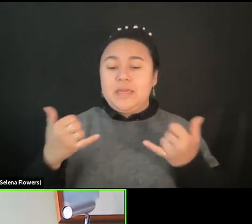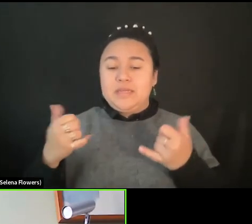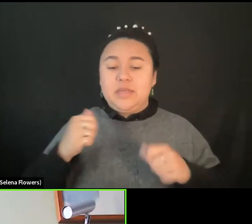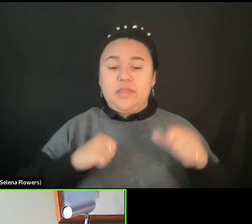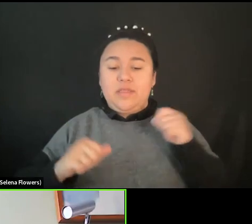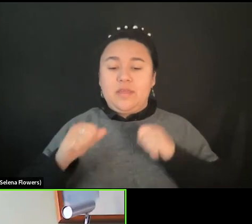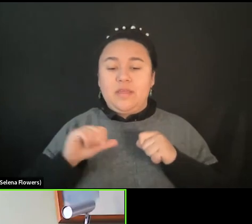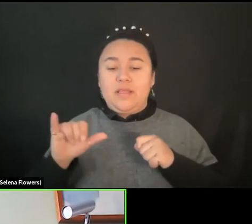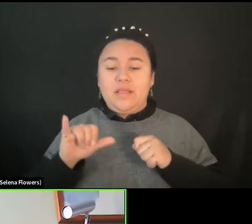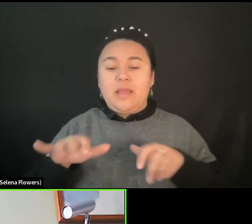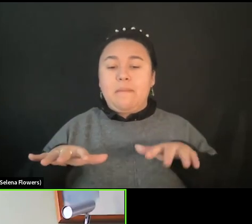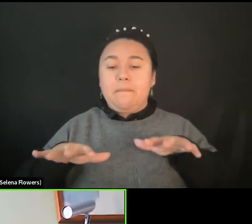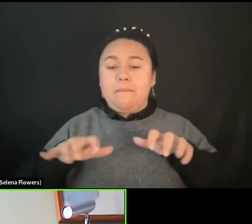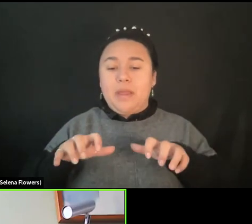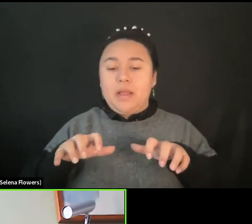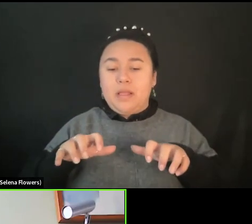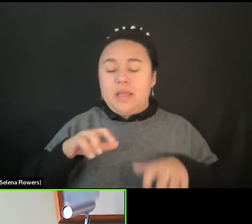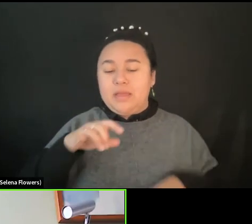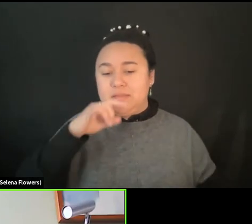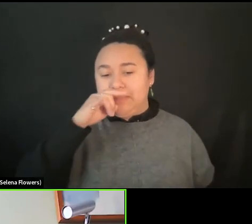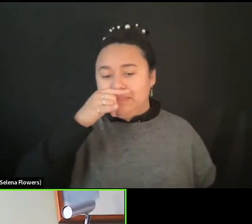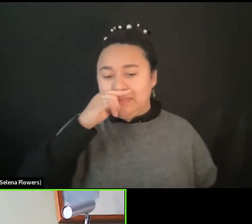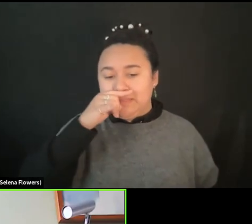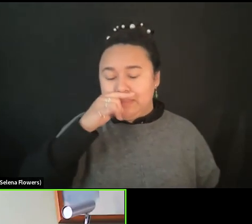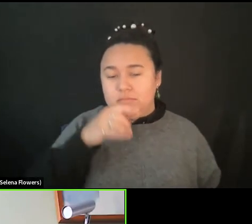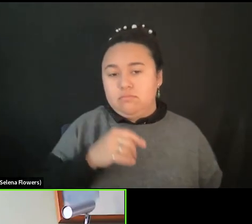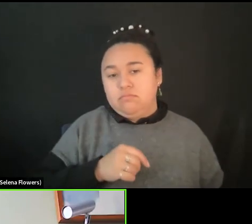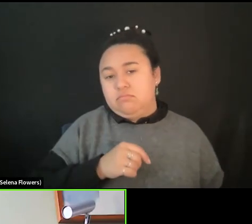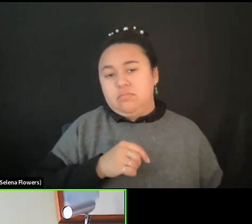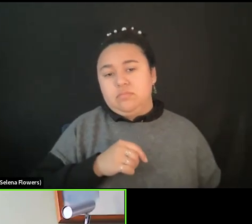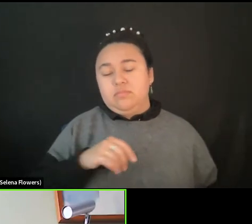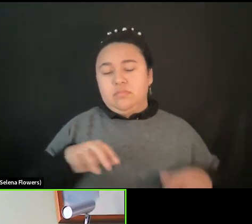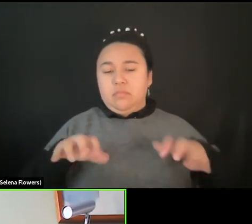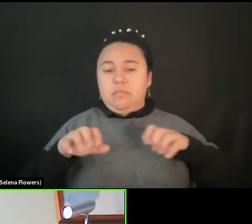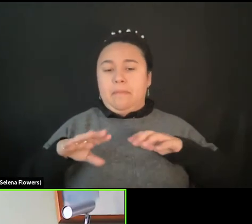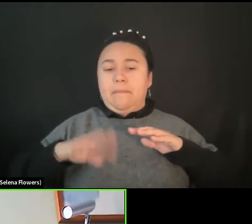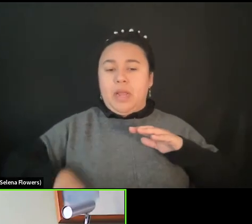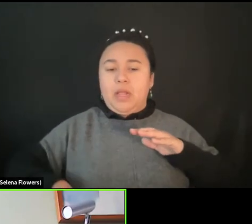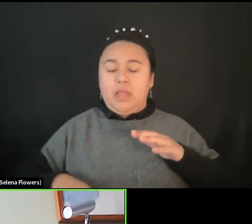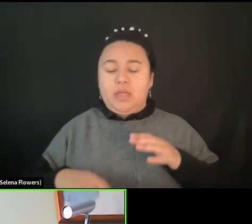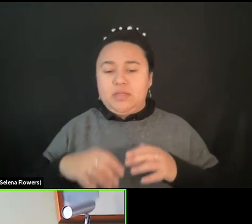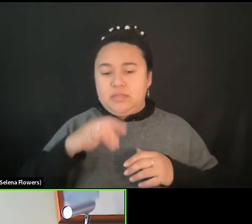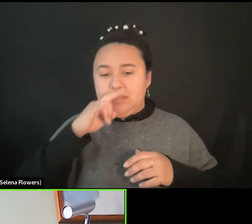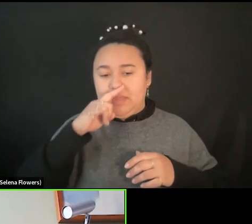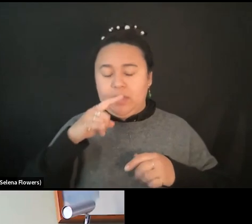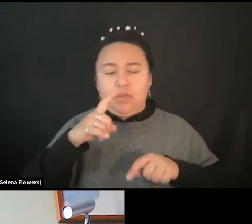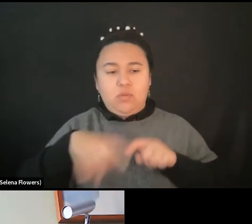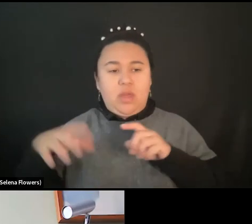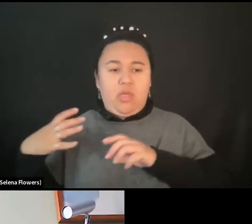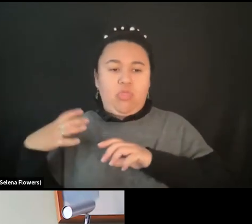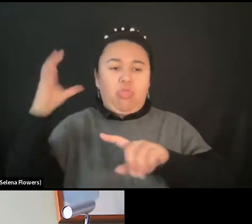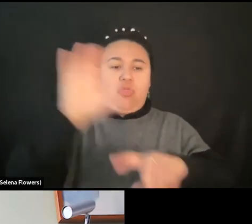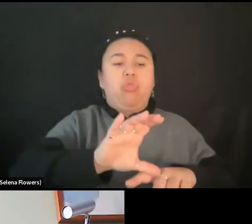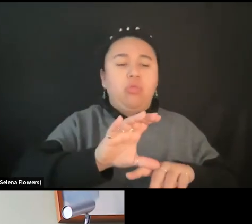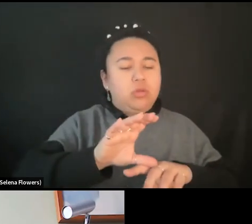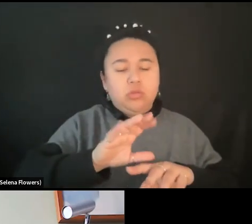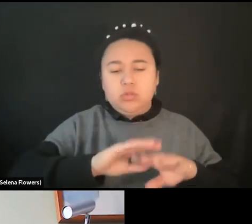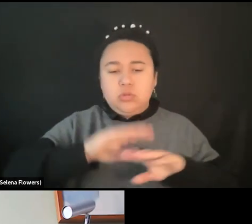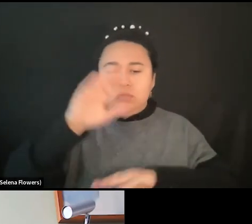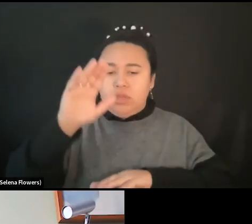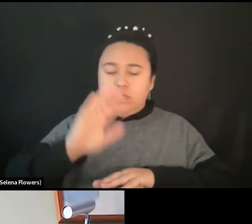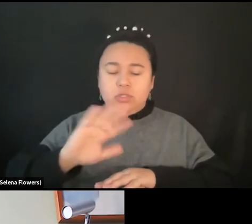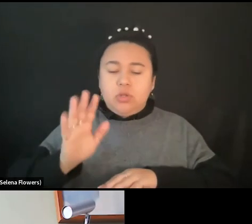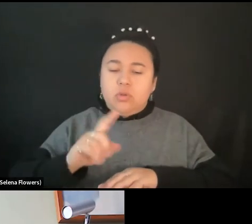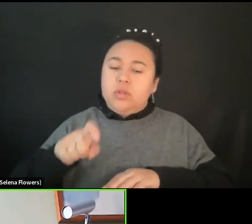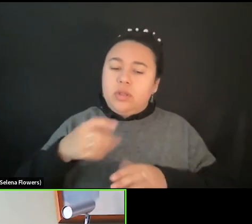paralyzed kid. You cannot put too much on her shoulder. You need money,